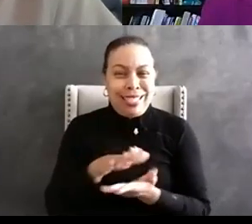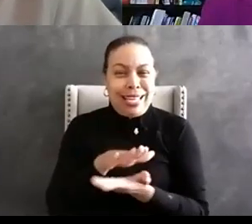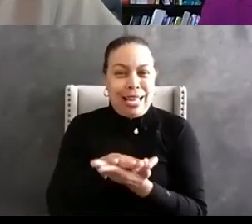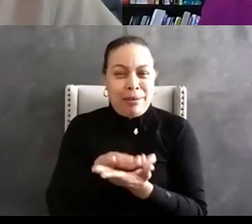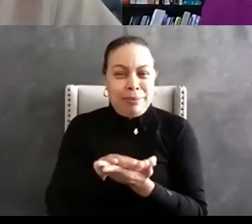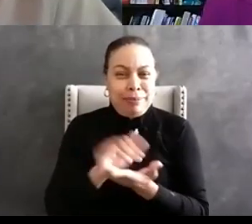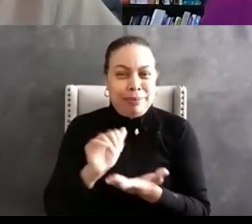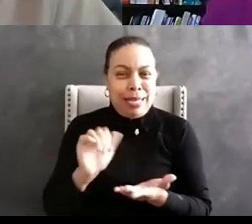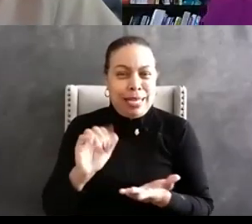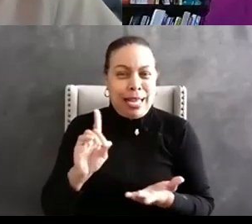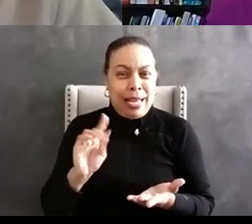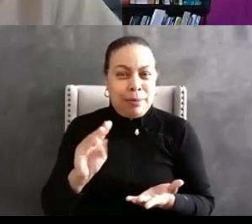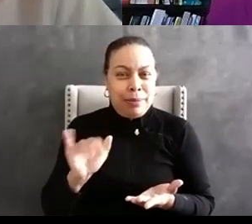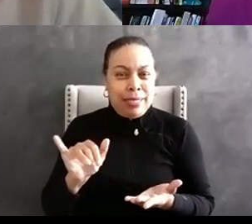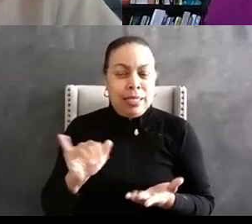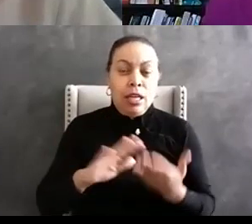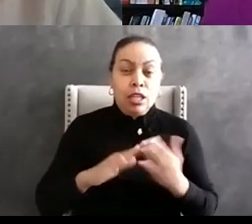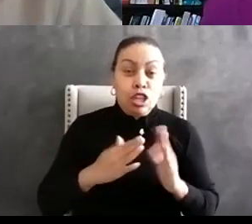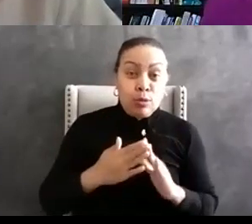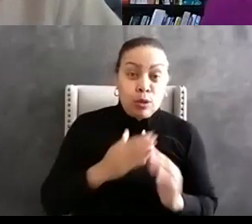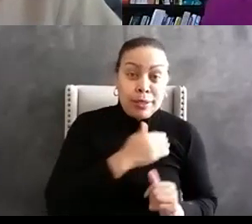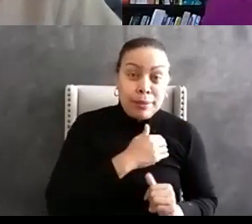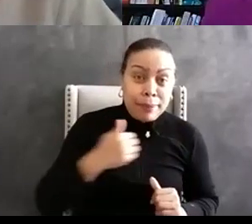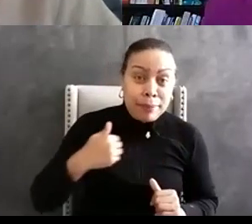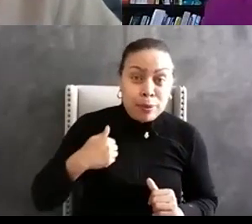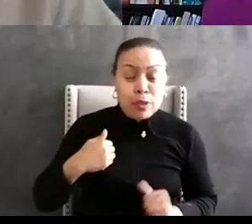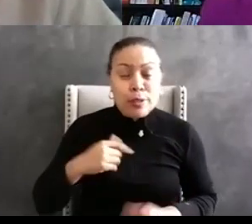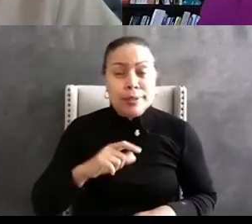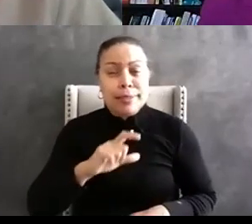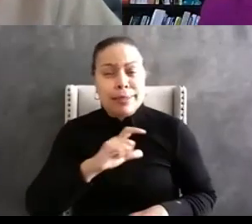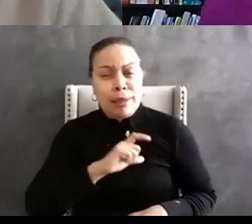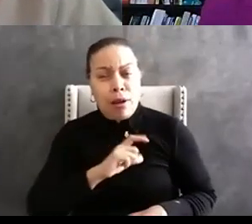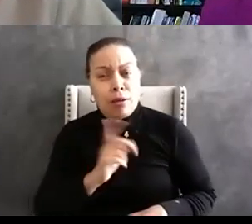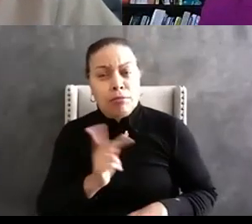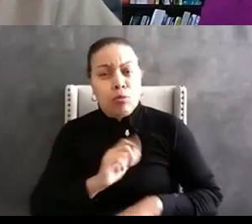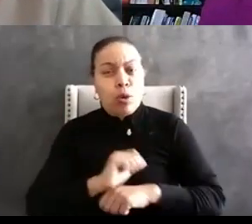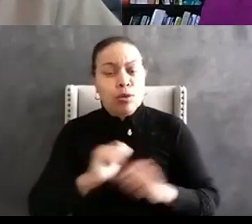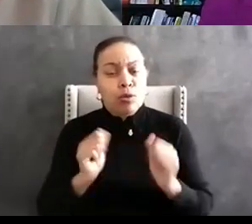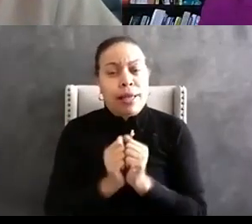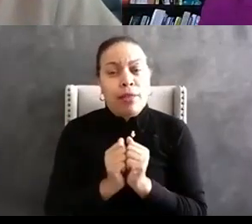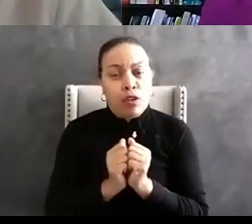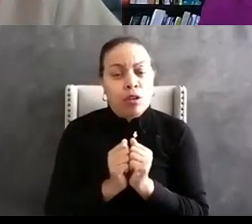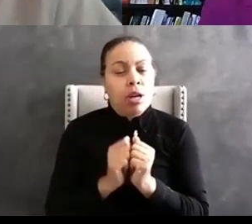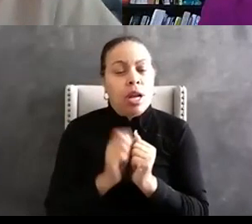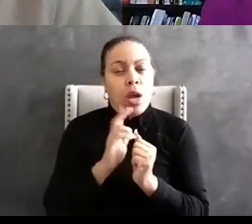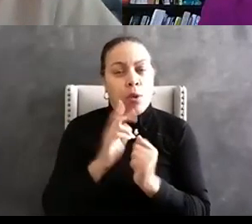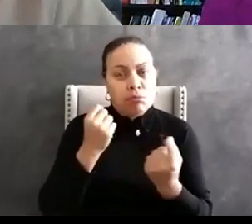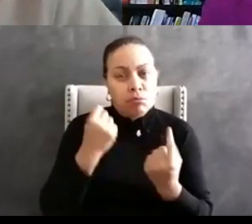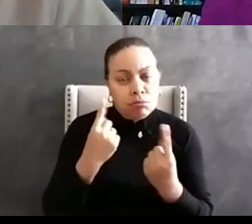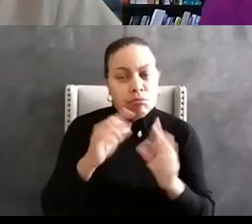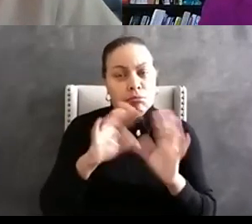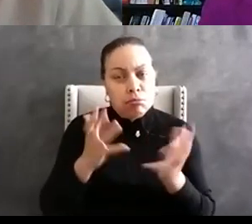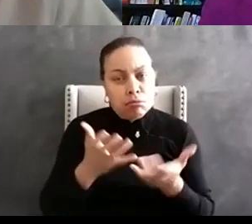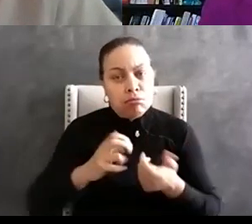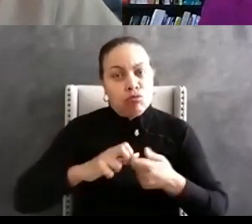community members and law enforcement officers are you know working together to understand assess the problems in the